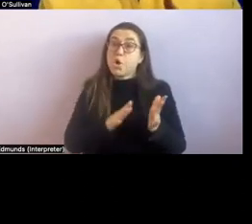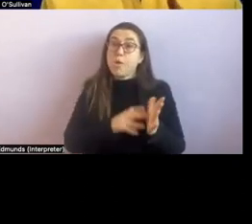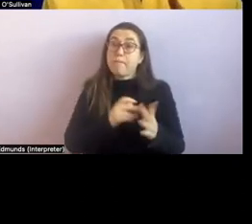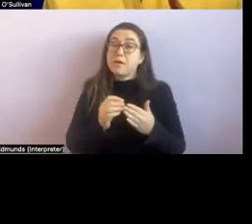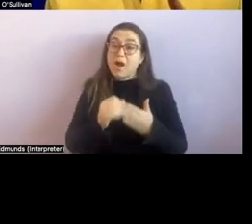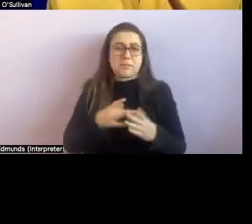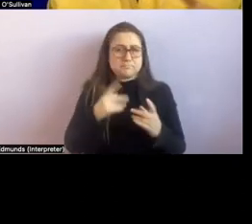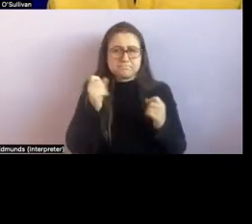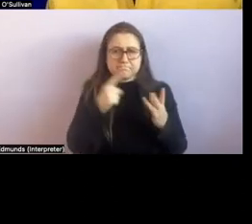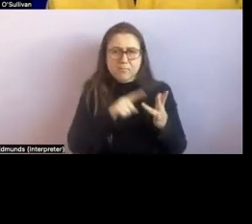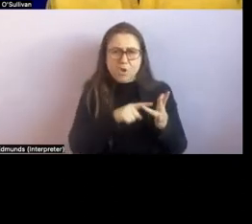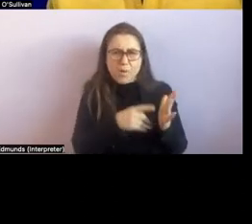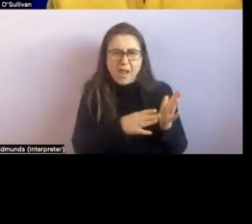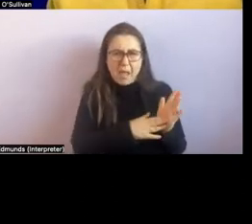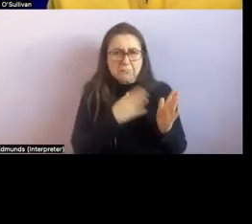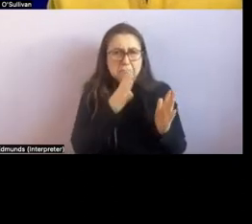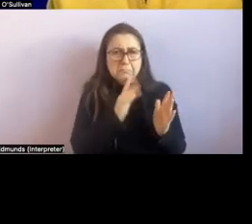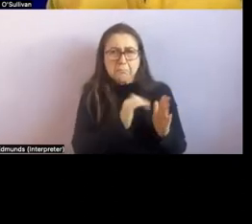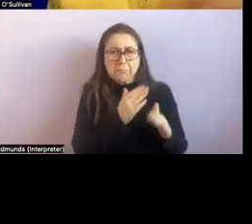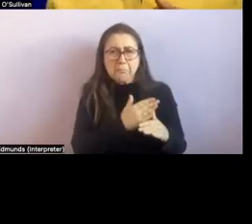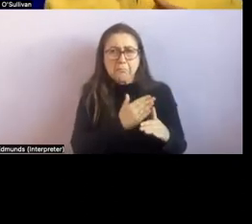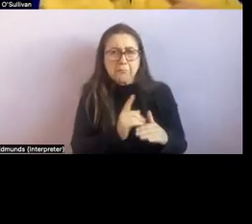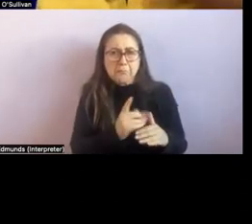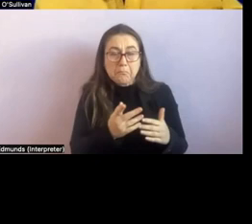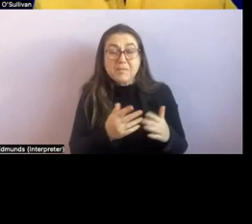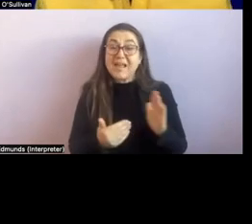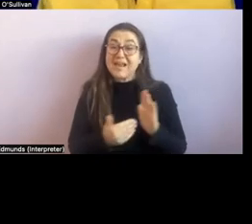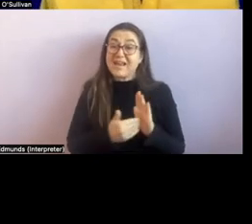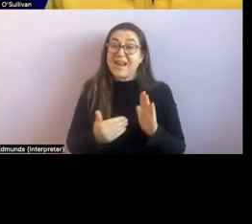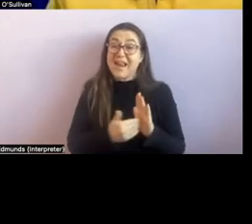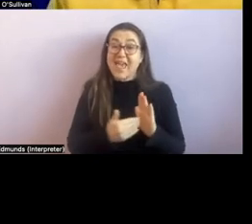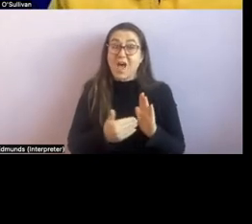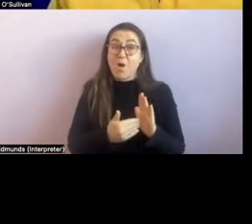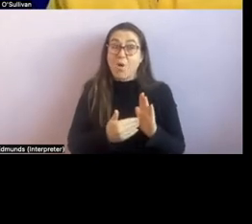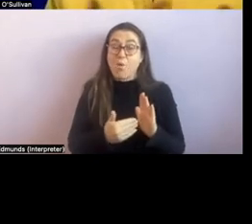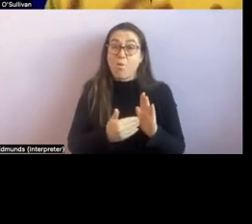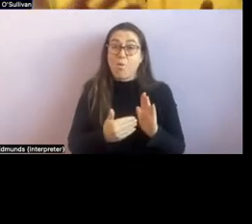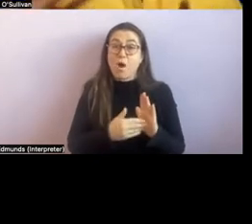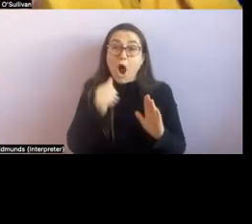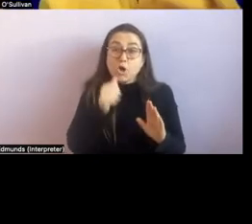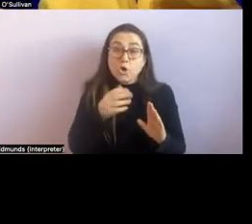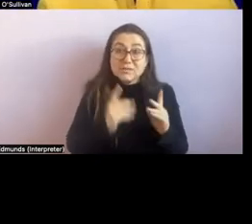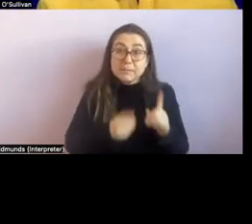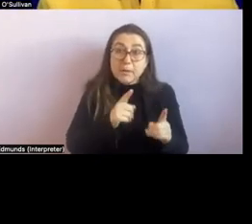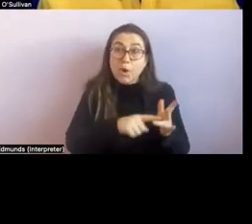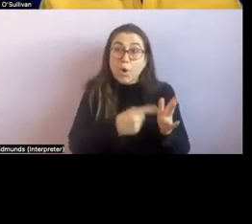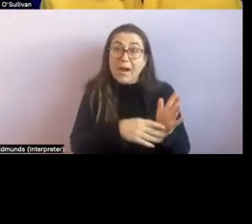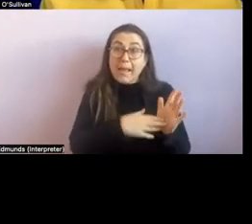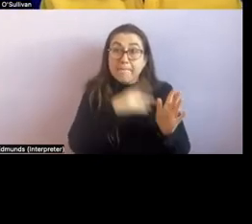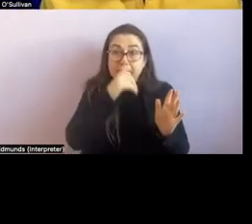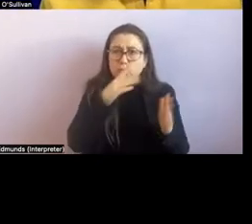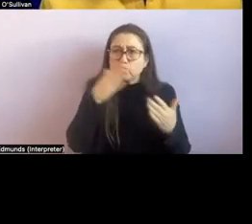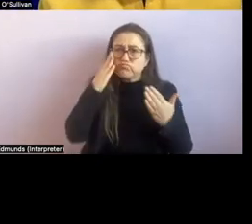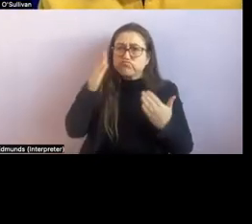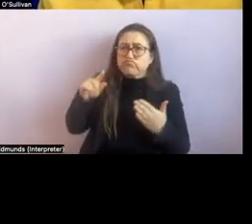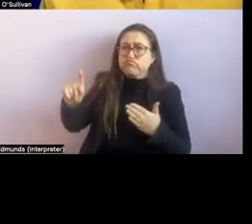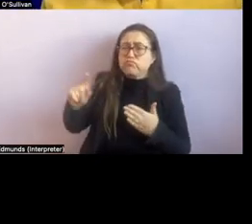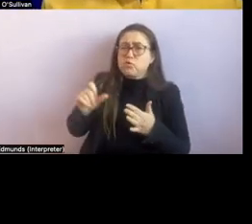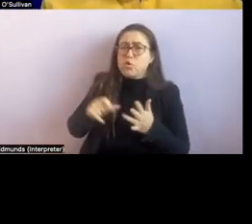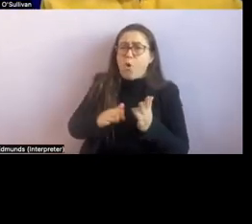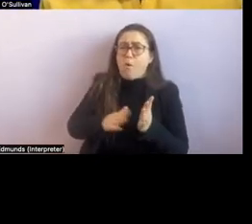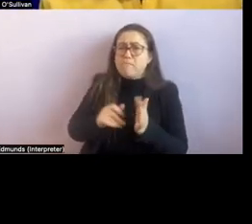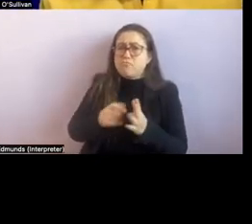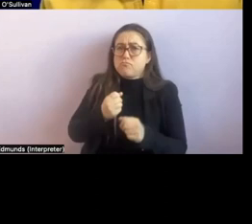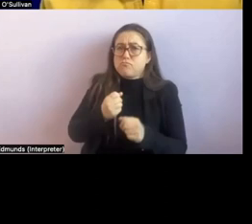um i now work with people as an onm who don't understand what i do and i think it's really important that we use a collaborative